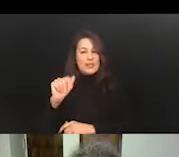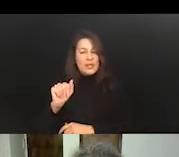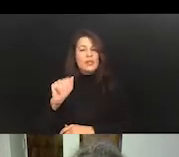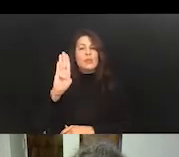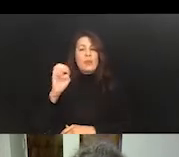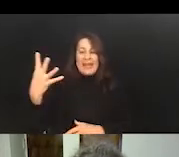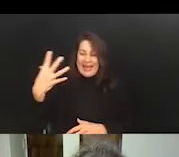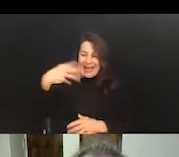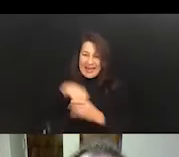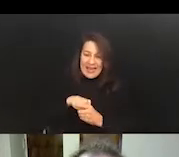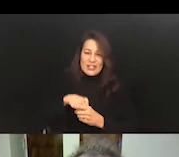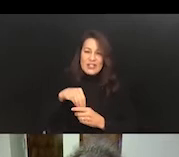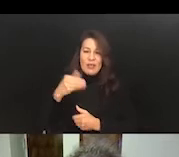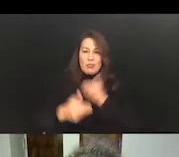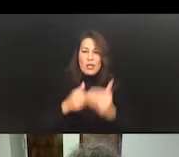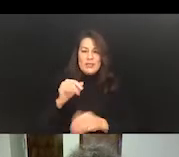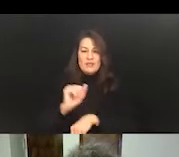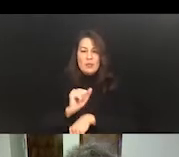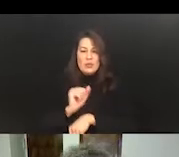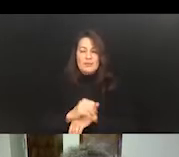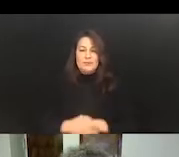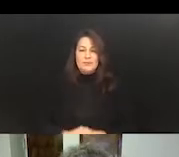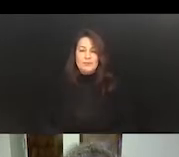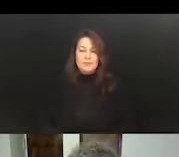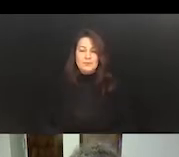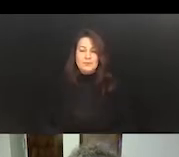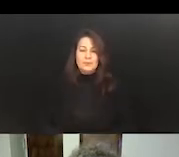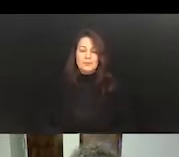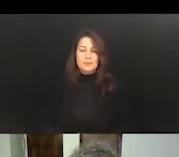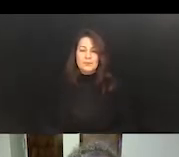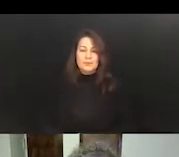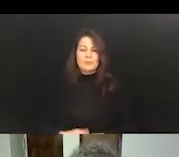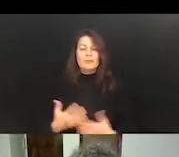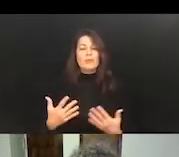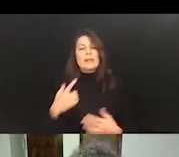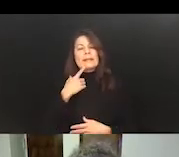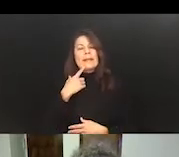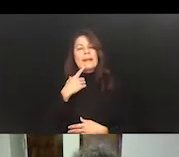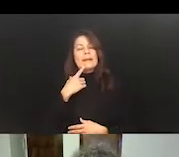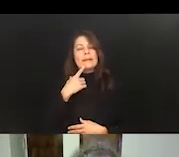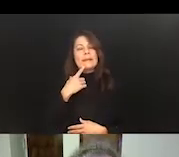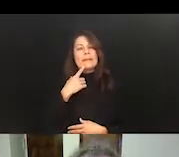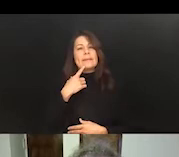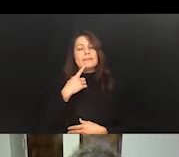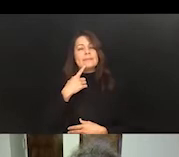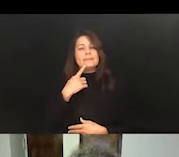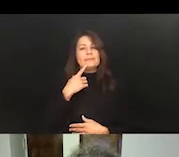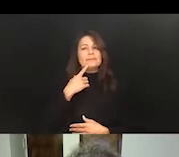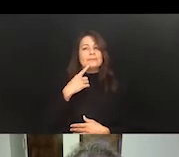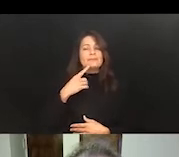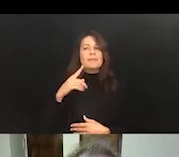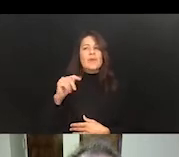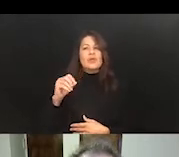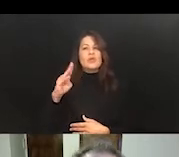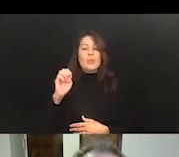process of work and be, and almost, as I said before, to sort of be on par if they're given the tools.